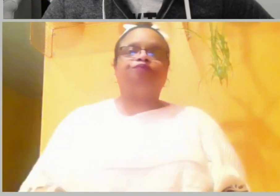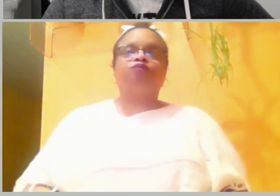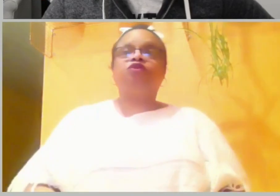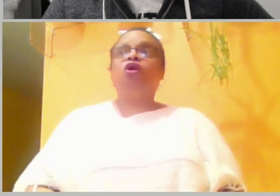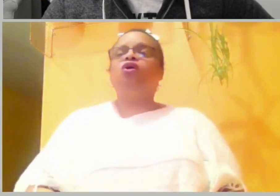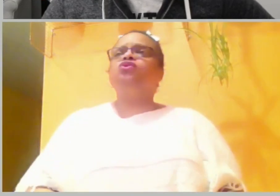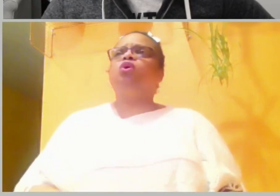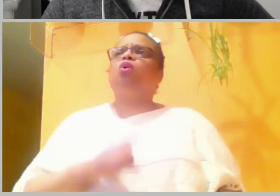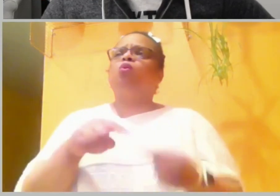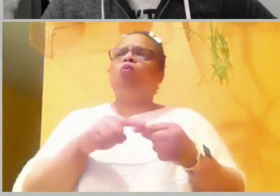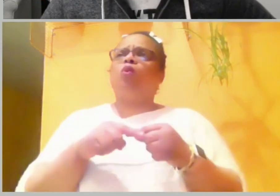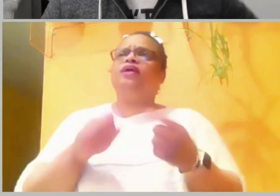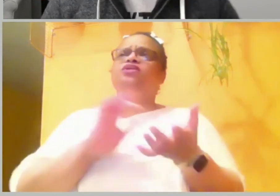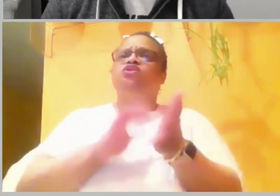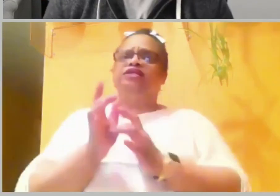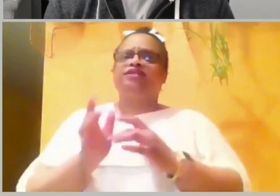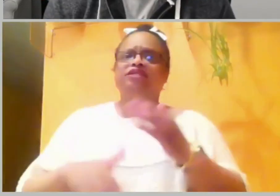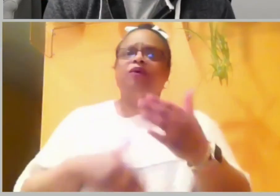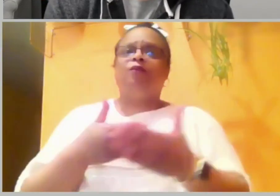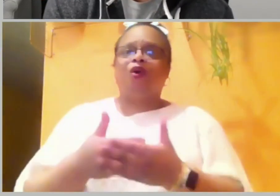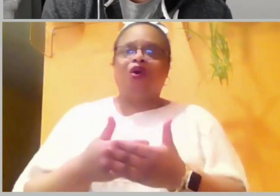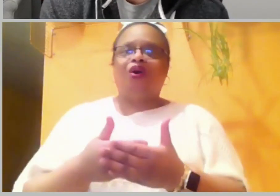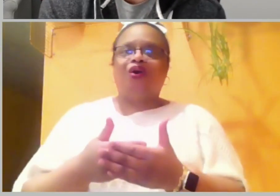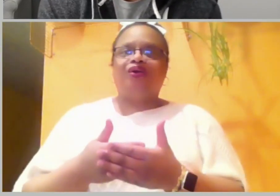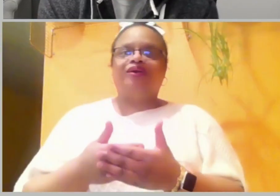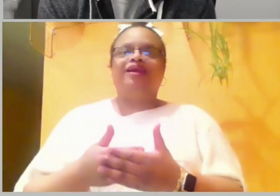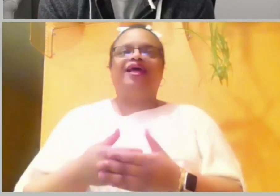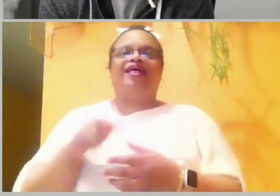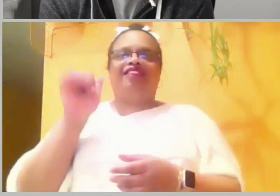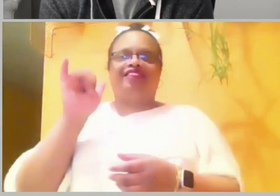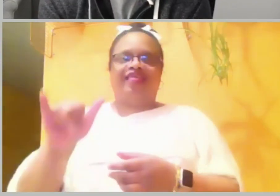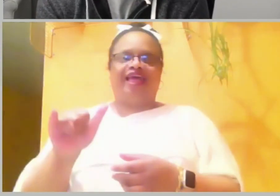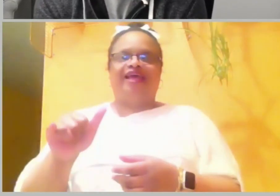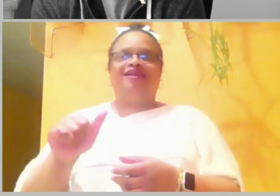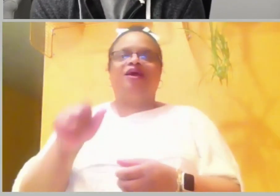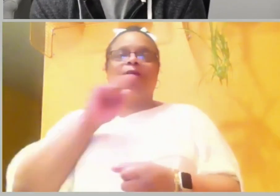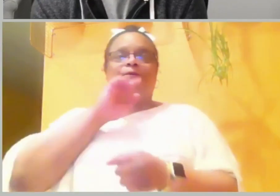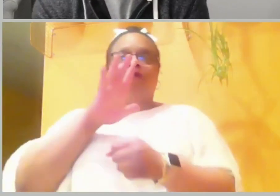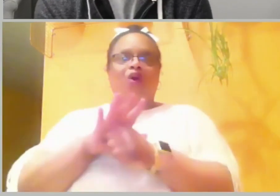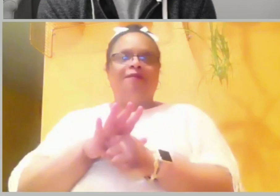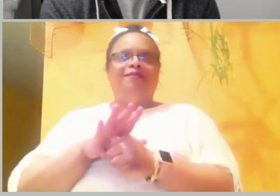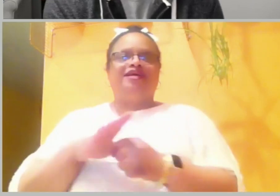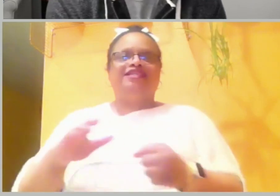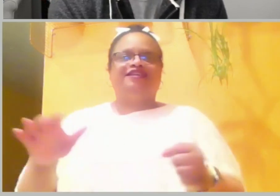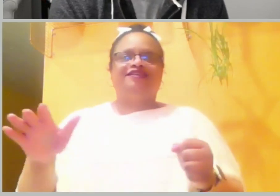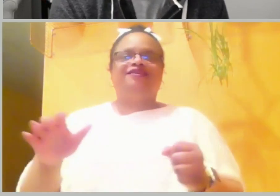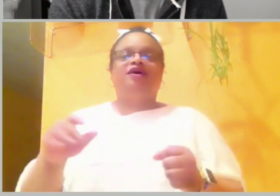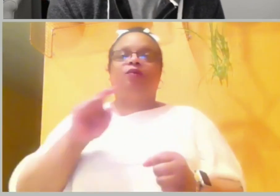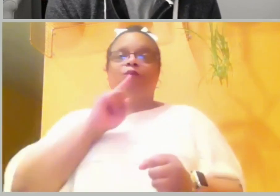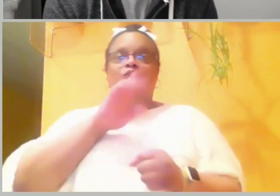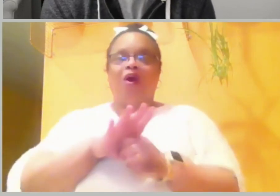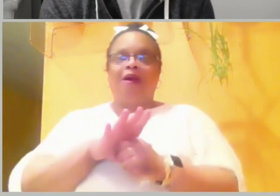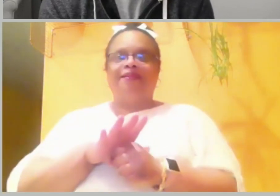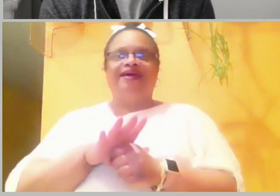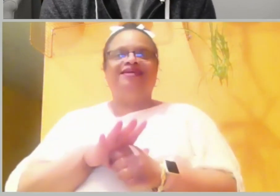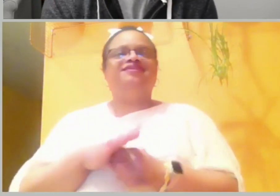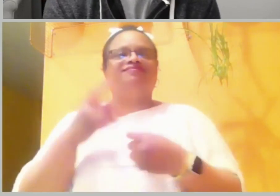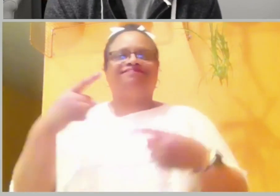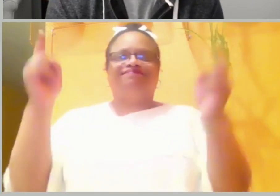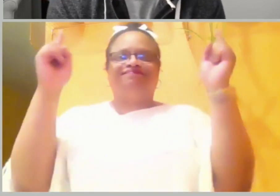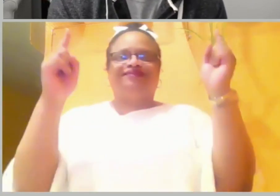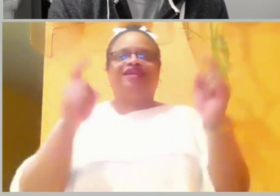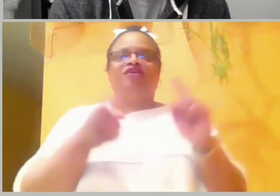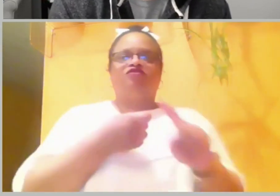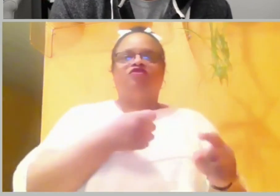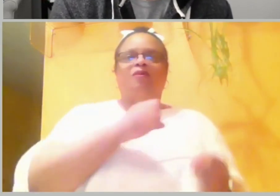7. And the book of 2 Samuel can be split up into two main sections. The first section being David's